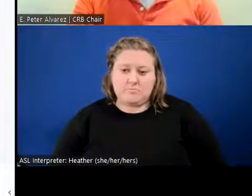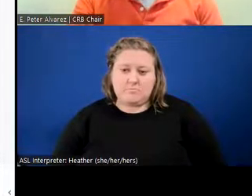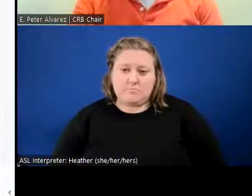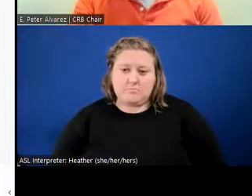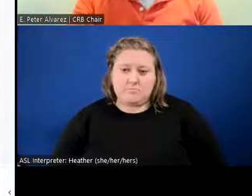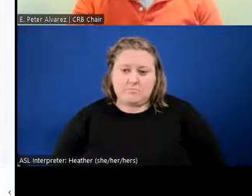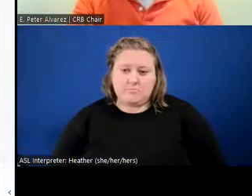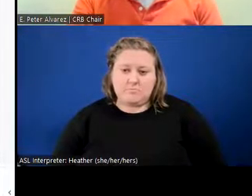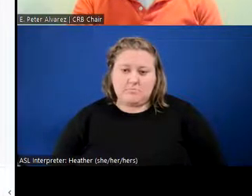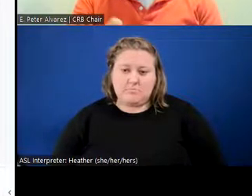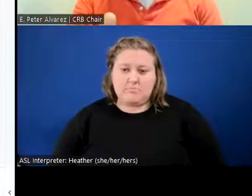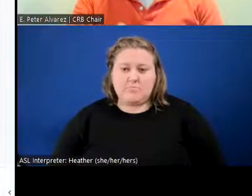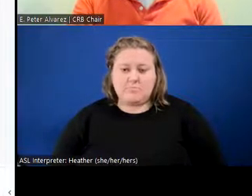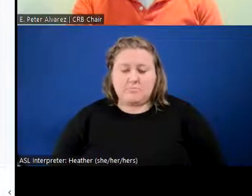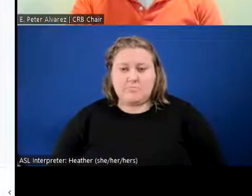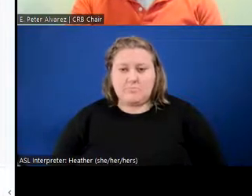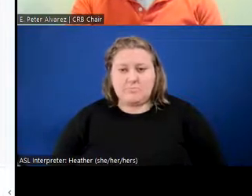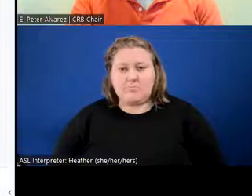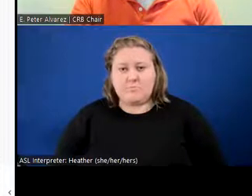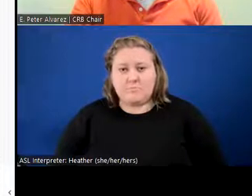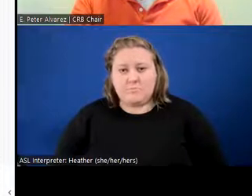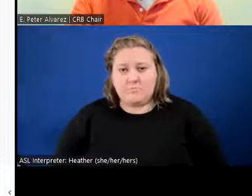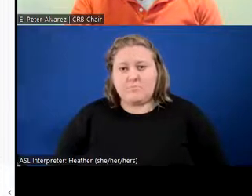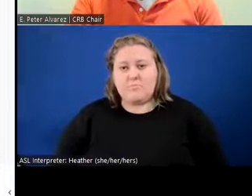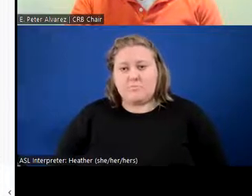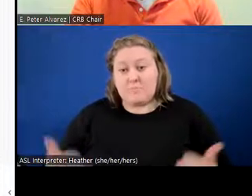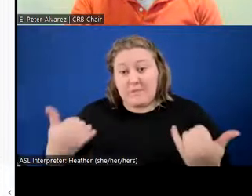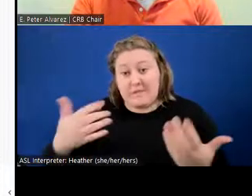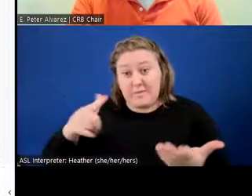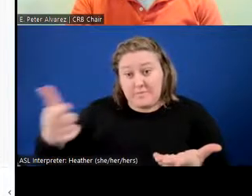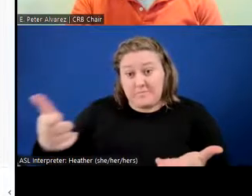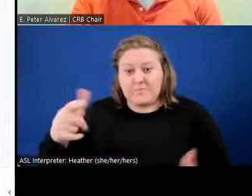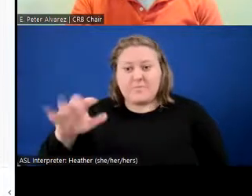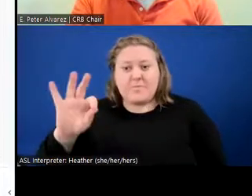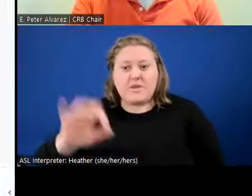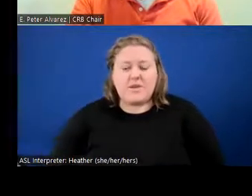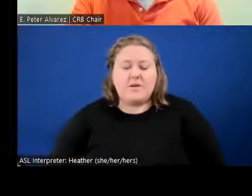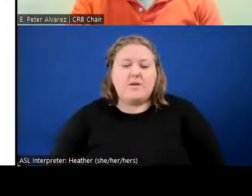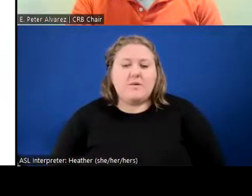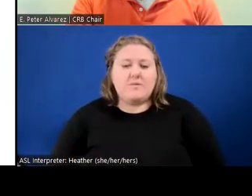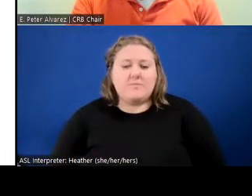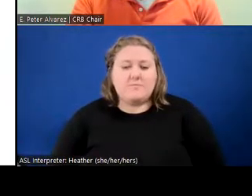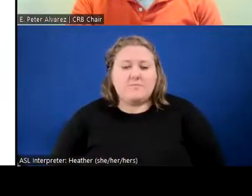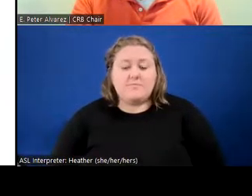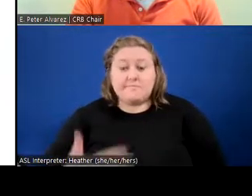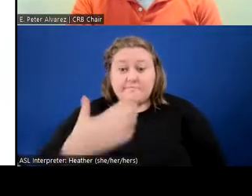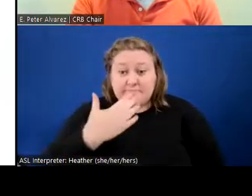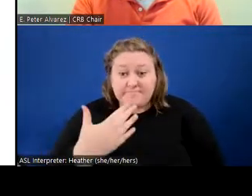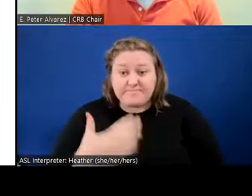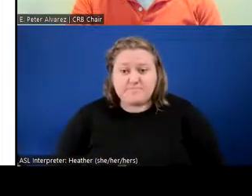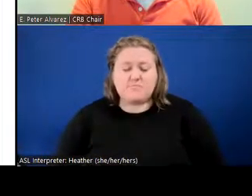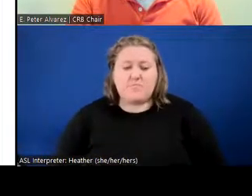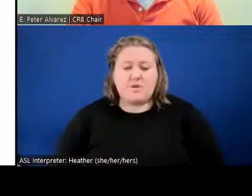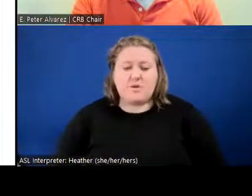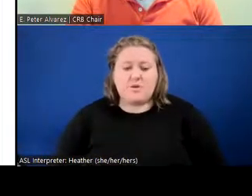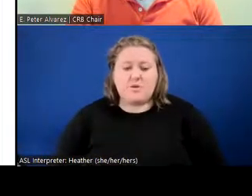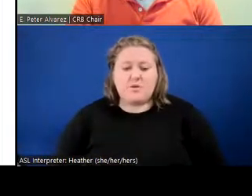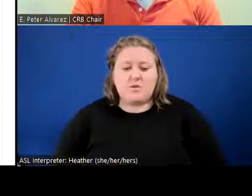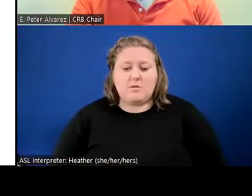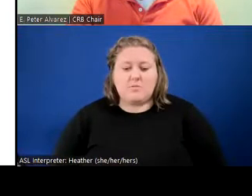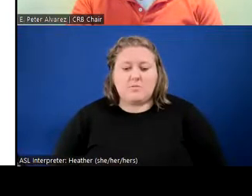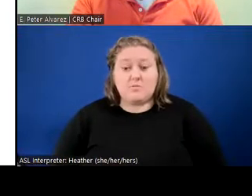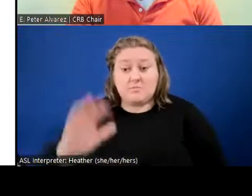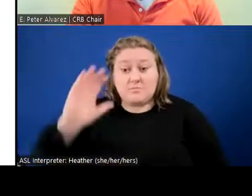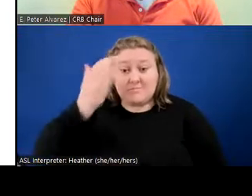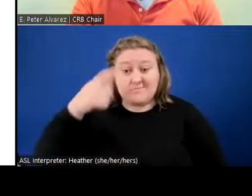All right, go ahead. Thank you. Um, I understand that, um, there's several limitations. It seems that